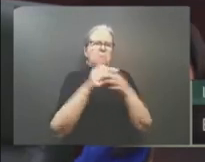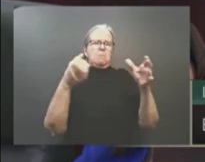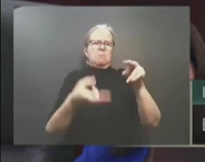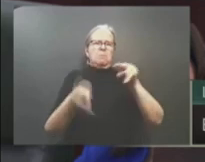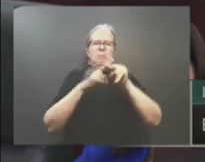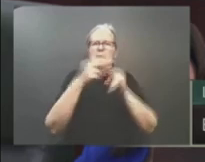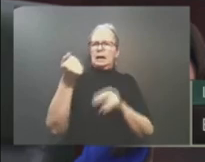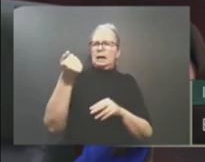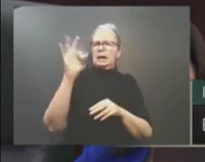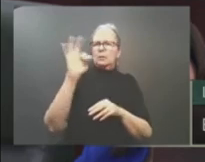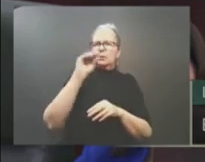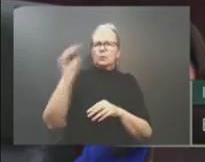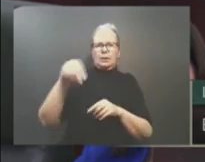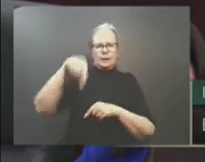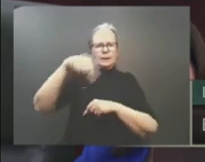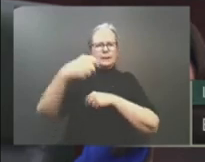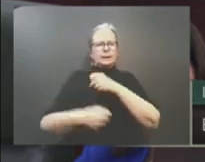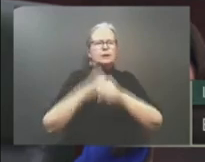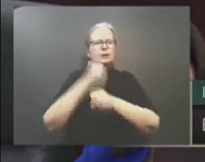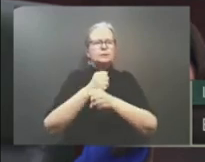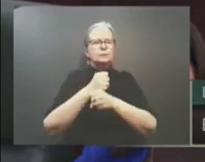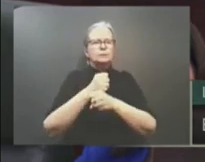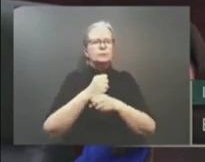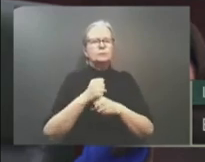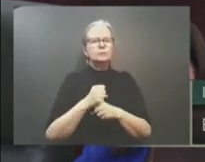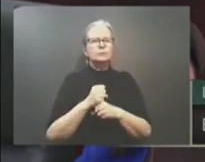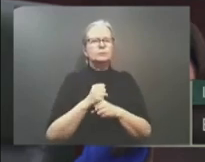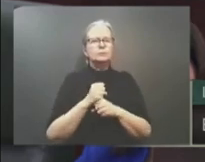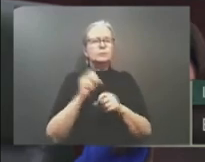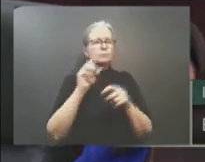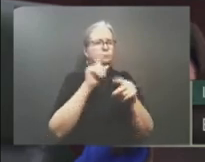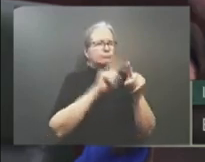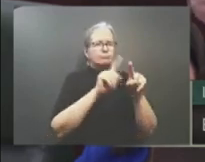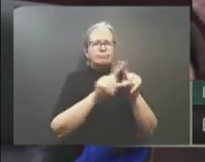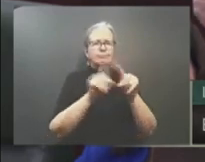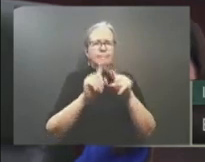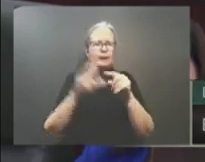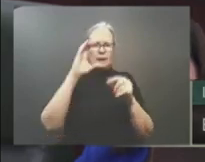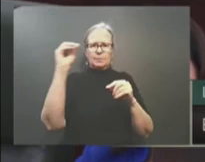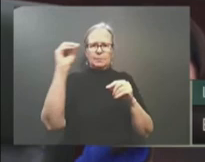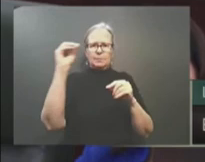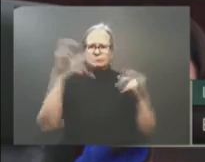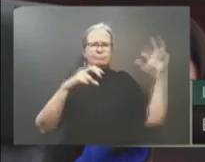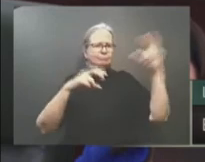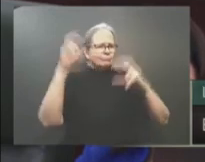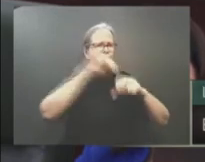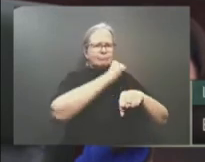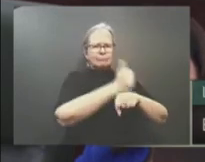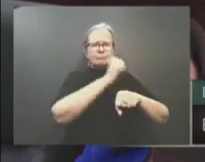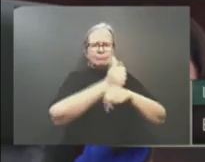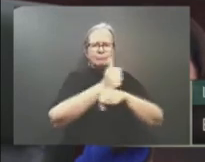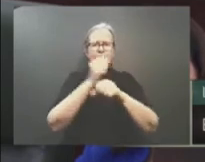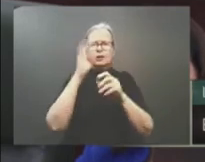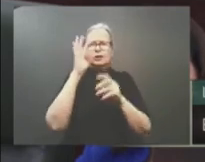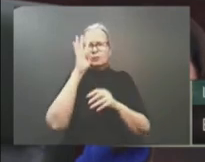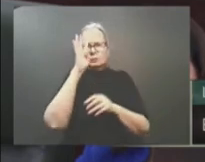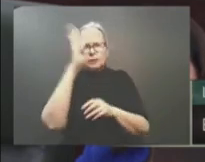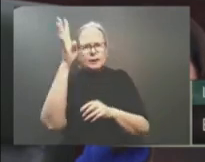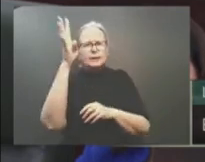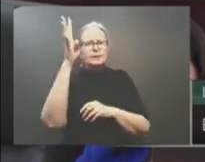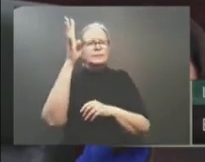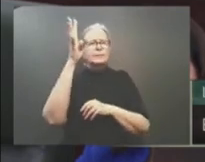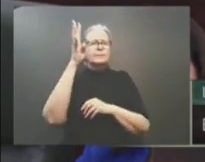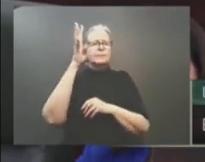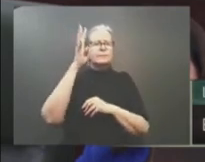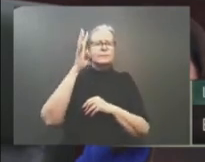opening its Client Innovation Centre for Western Canada in Calgary. Side Trade is investing $24 million to make Calgary its